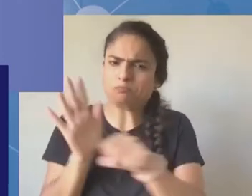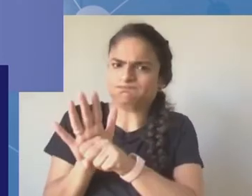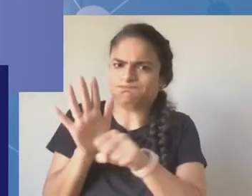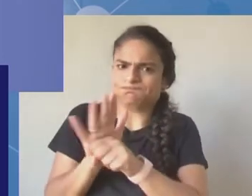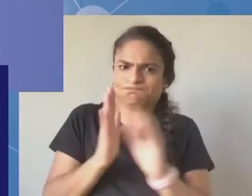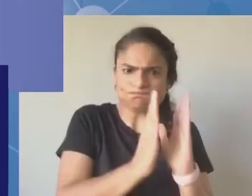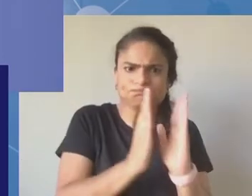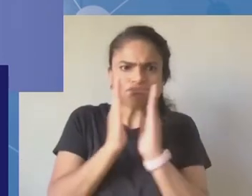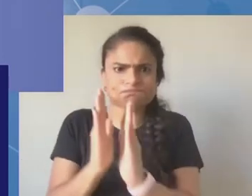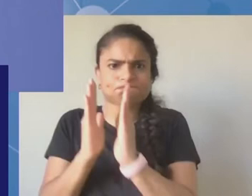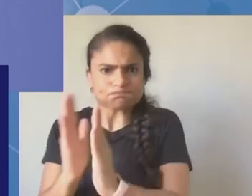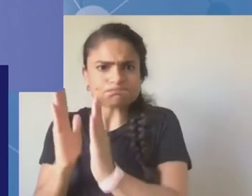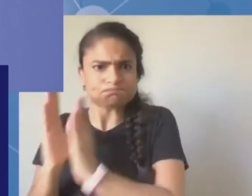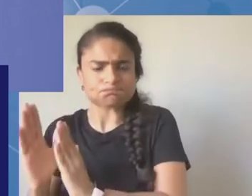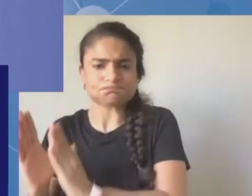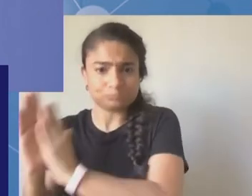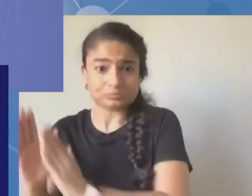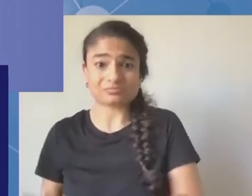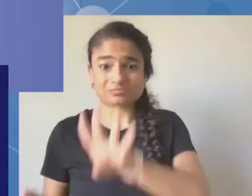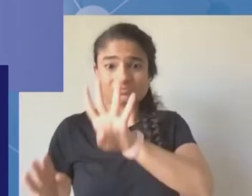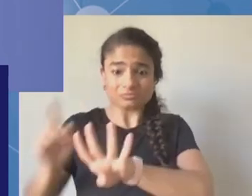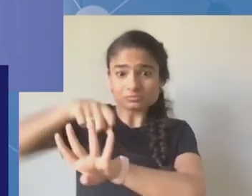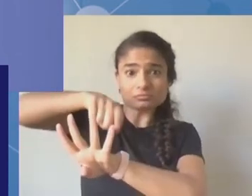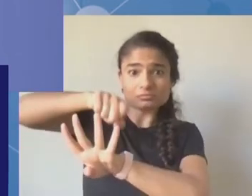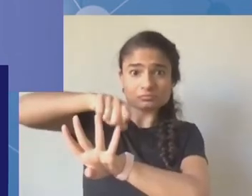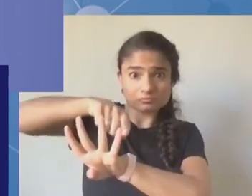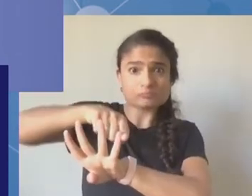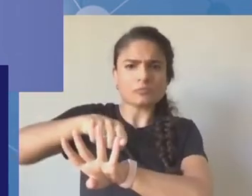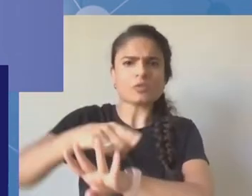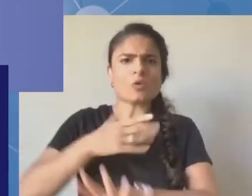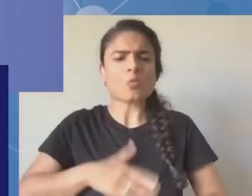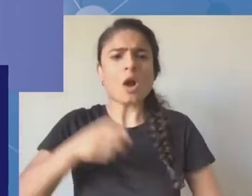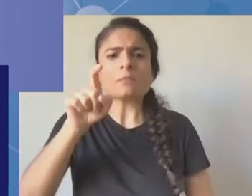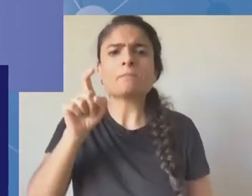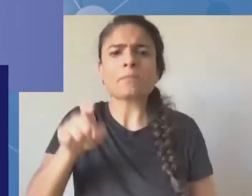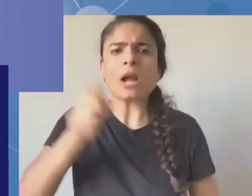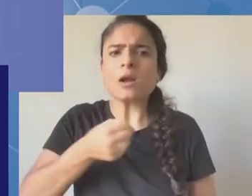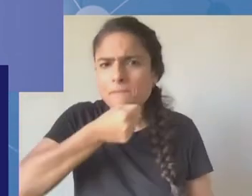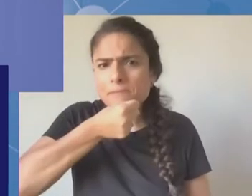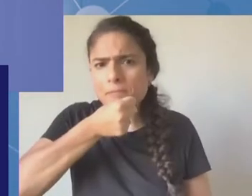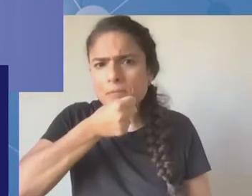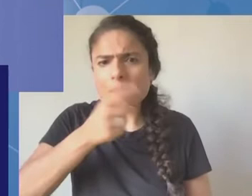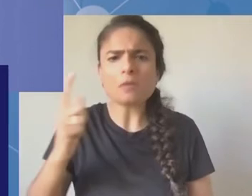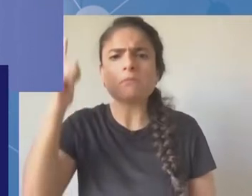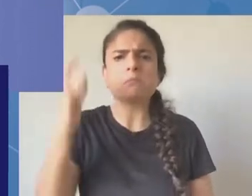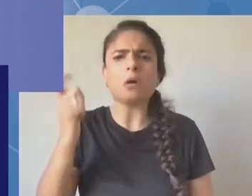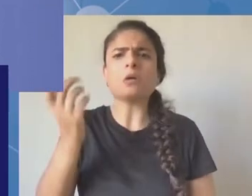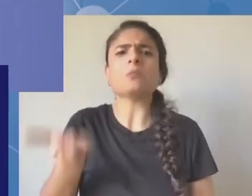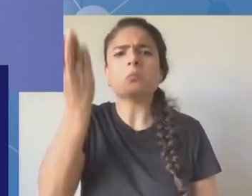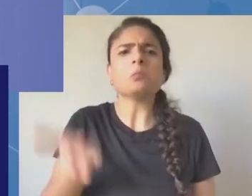And there is a 90-second timer, which I'm told will appear when you start speaking, so you have 90 seconds. Thank you.